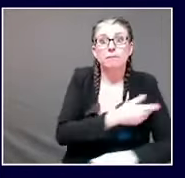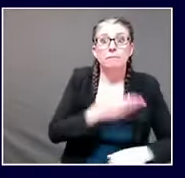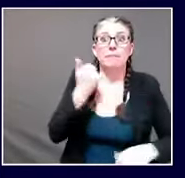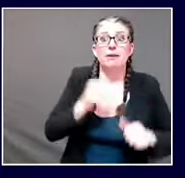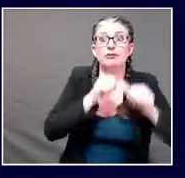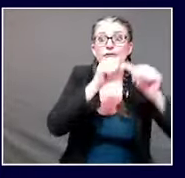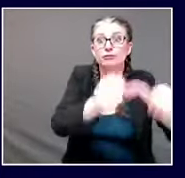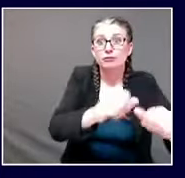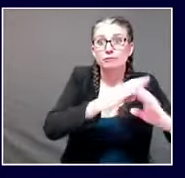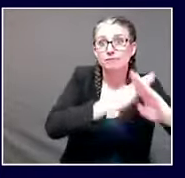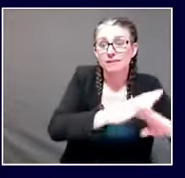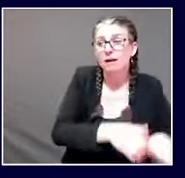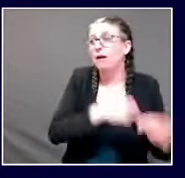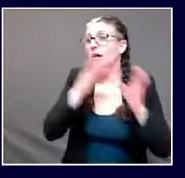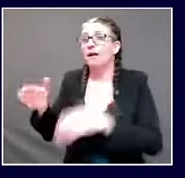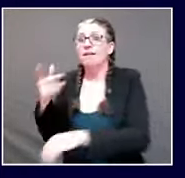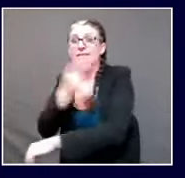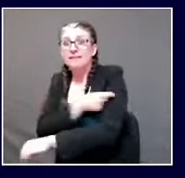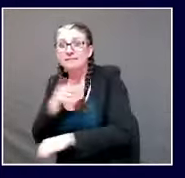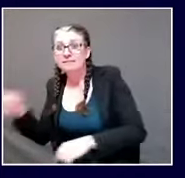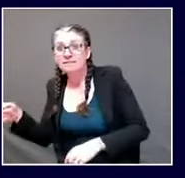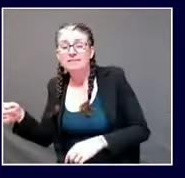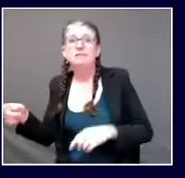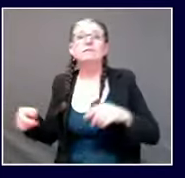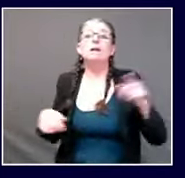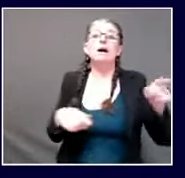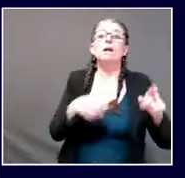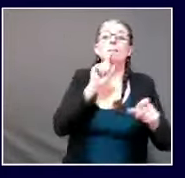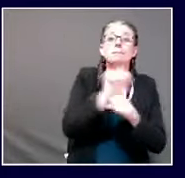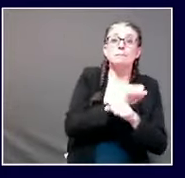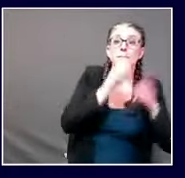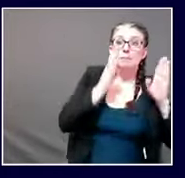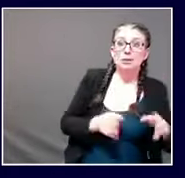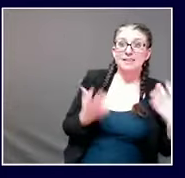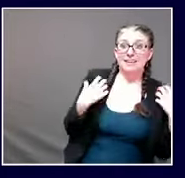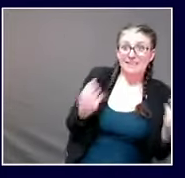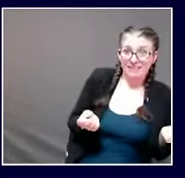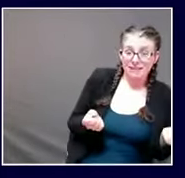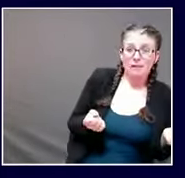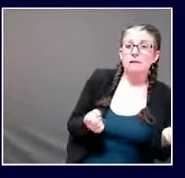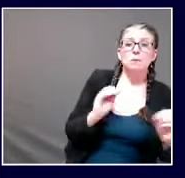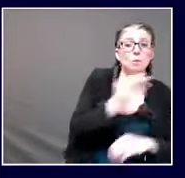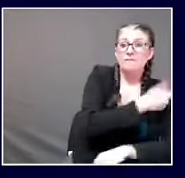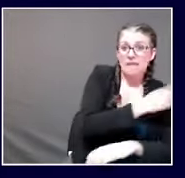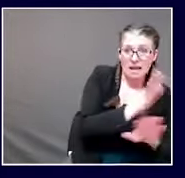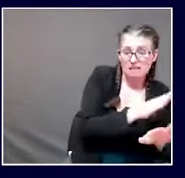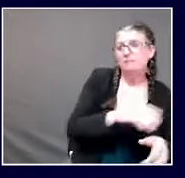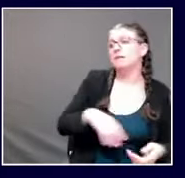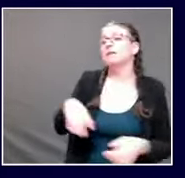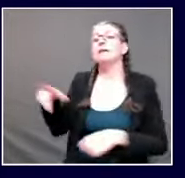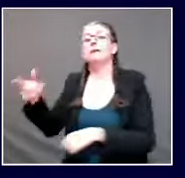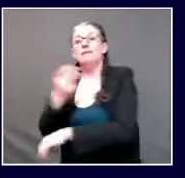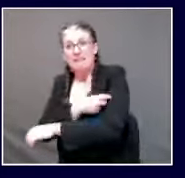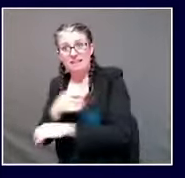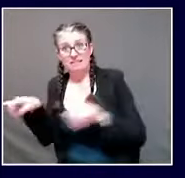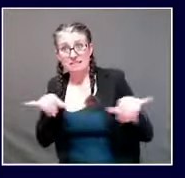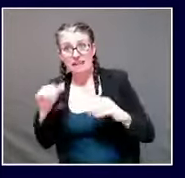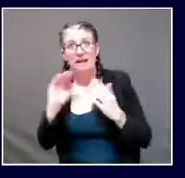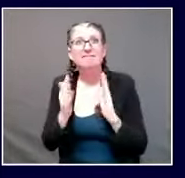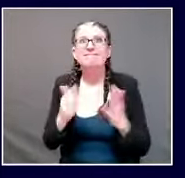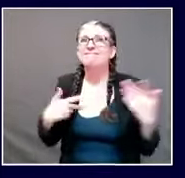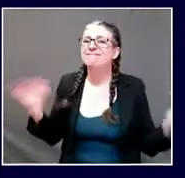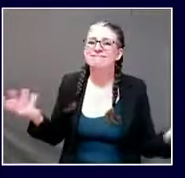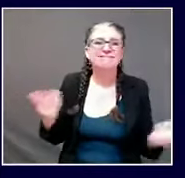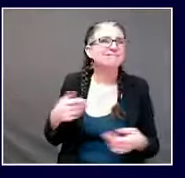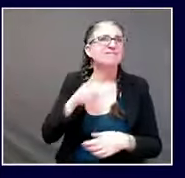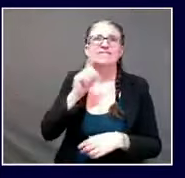bacteria fungus or as well as the nature of the vaccine we will hope with the covet 19 vaccine that